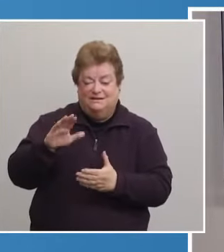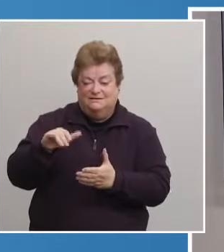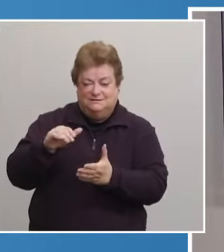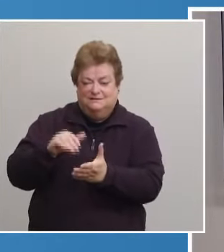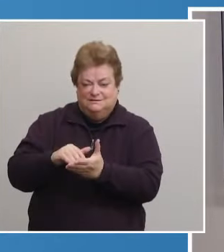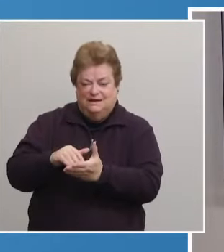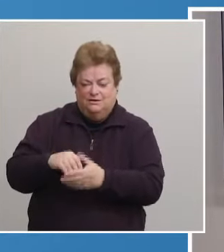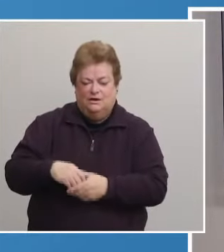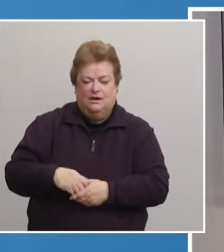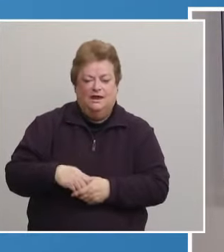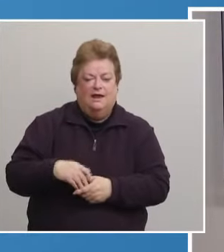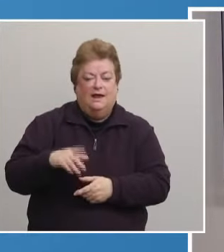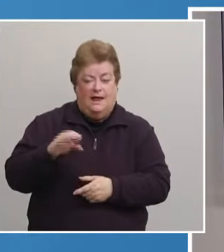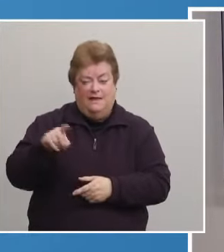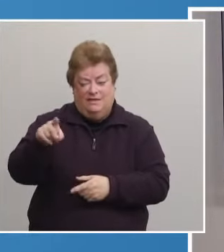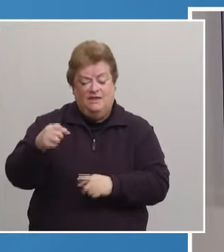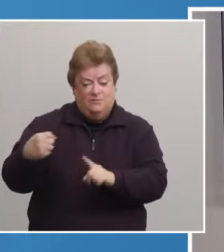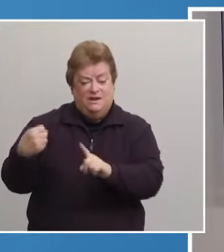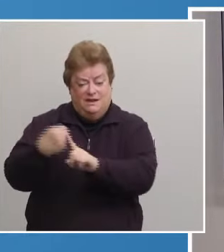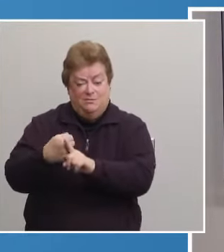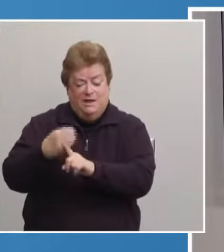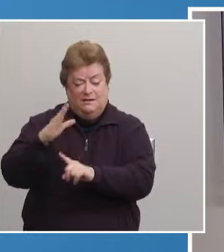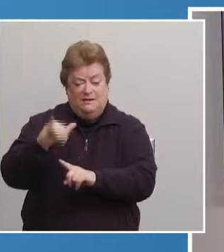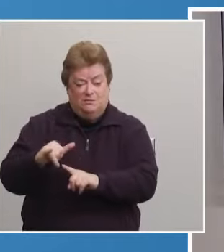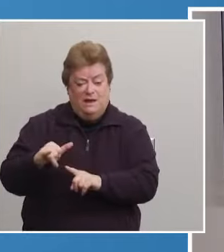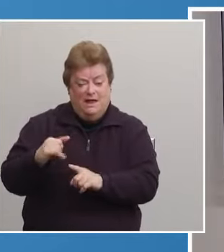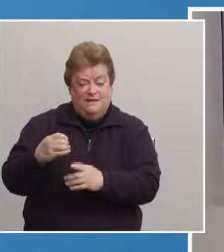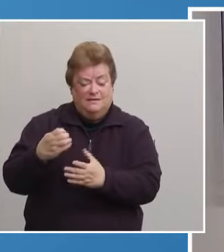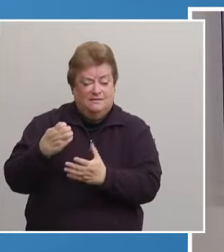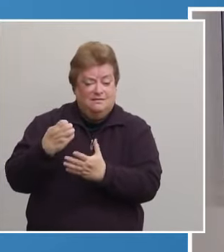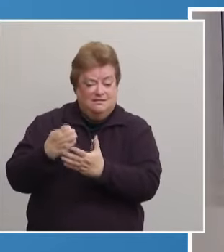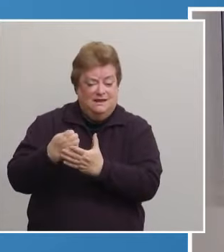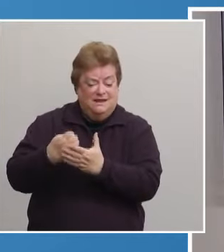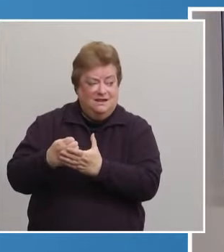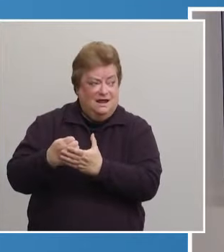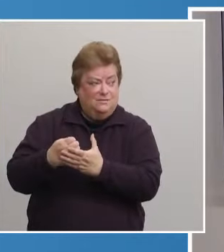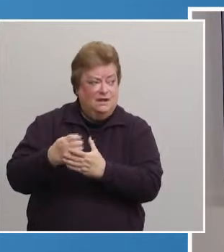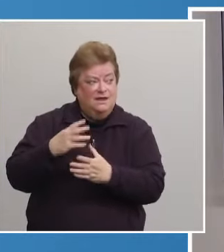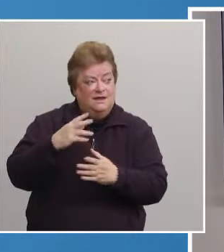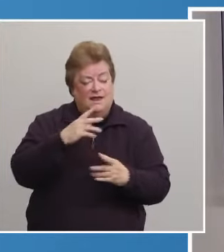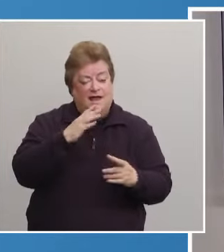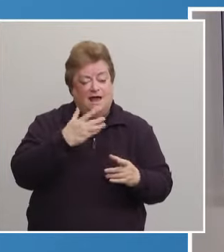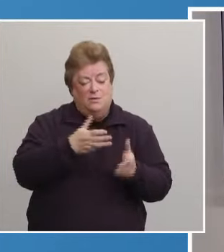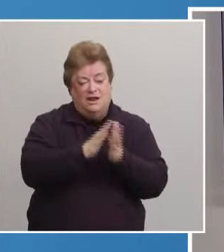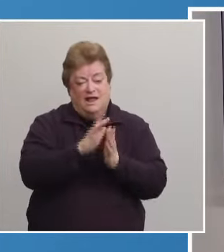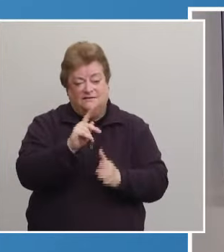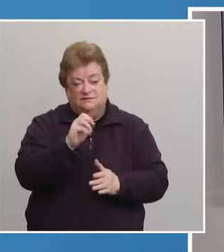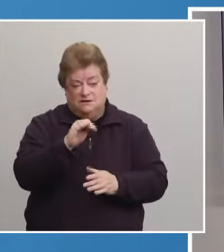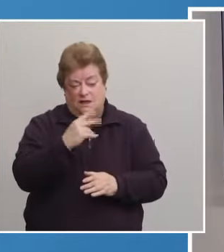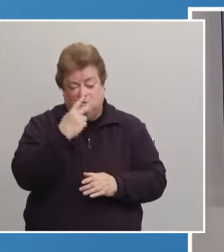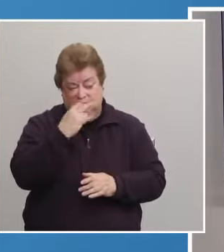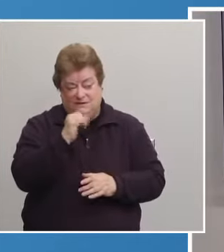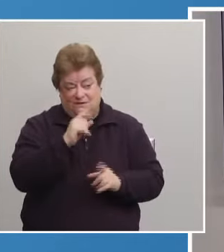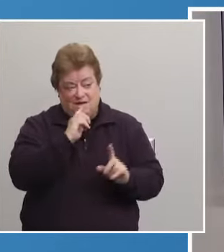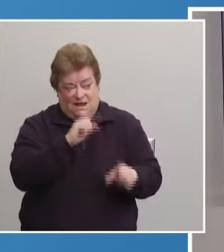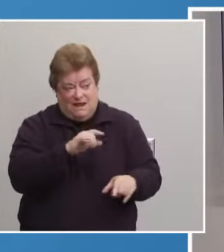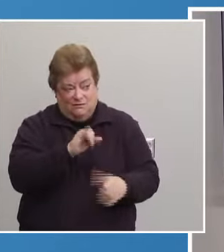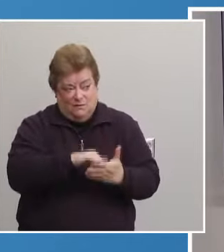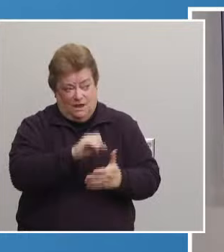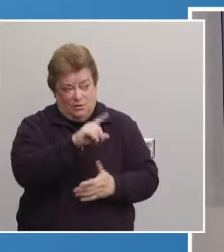economically impacted by the pandemic. I'd ask, uh, Tom Lorenz to come forward and see if he has any other detail he could provide you.